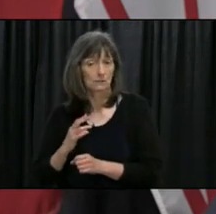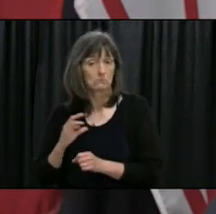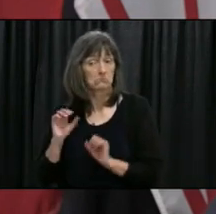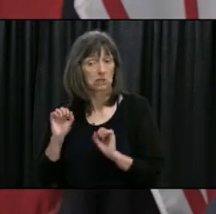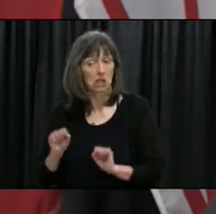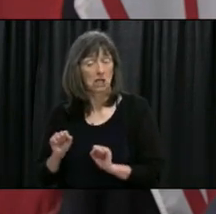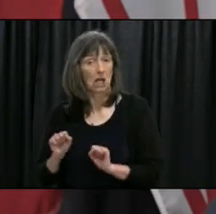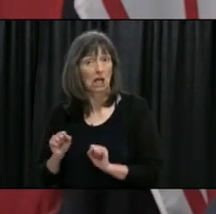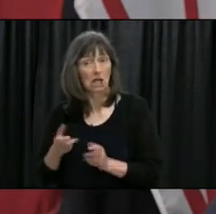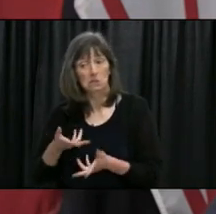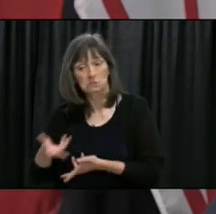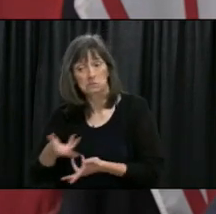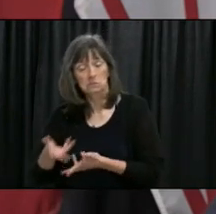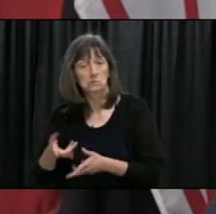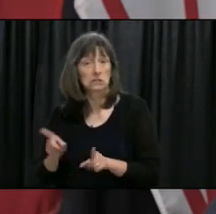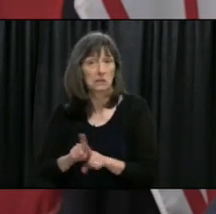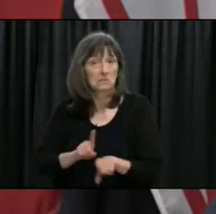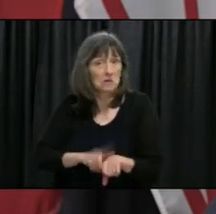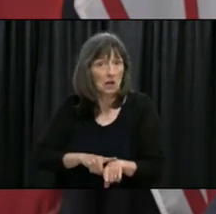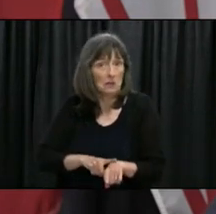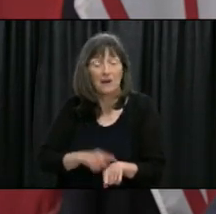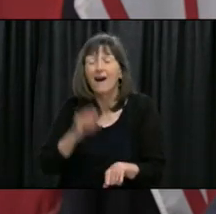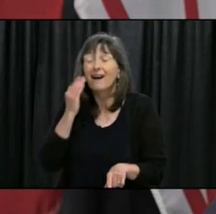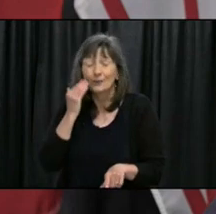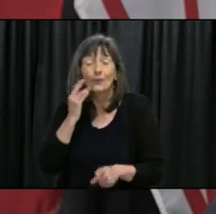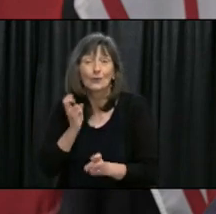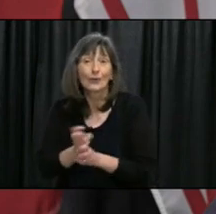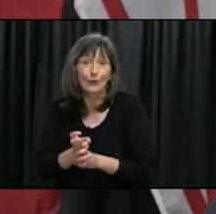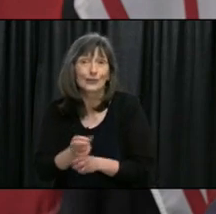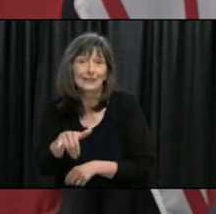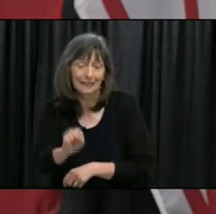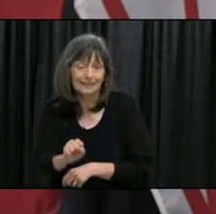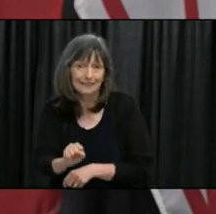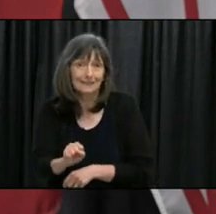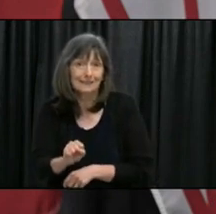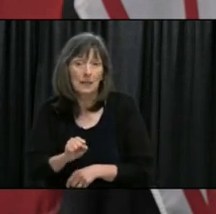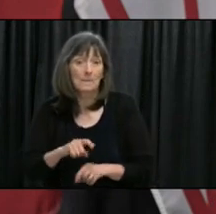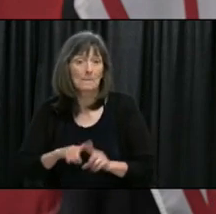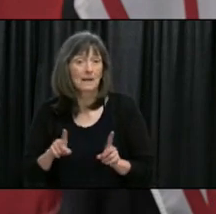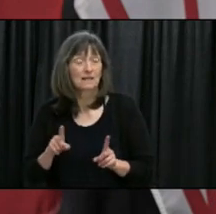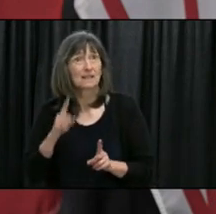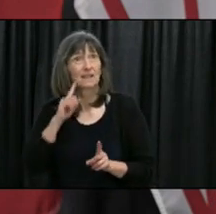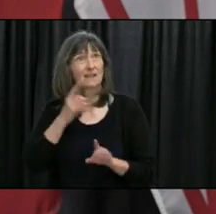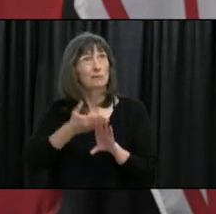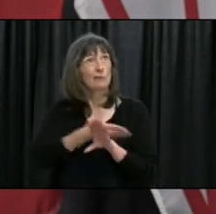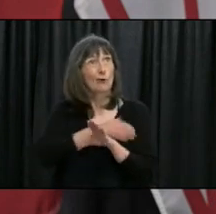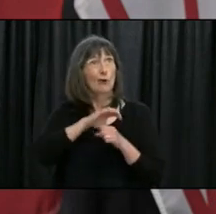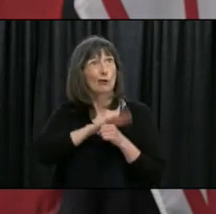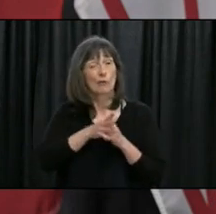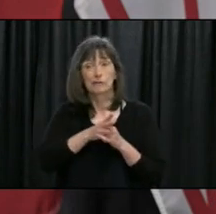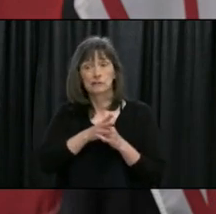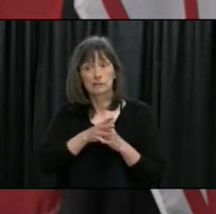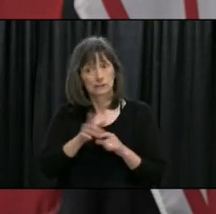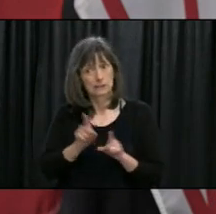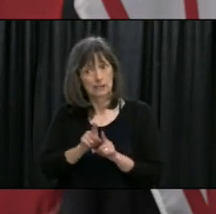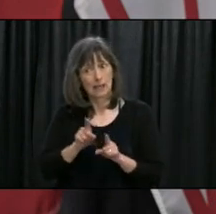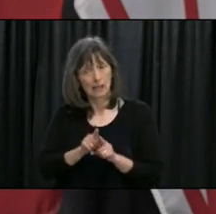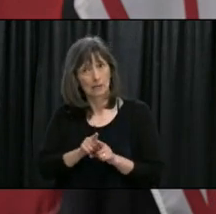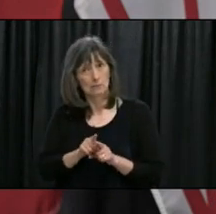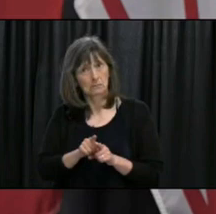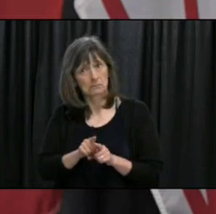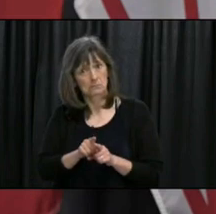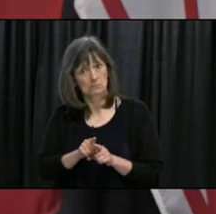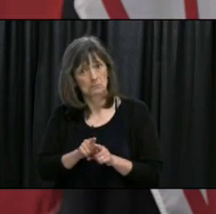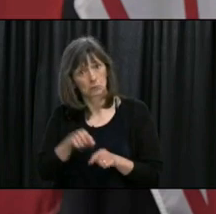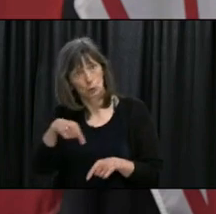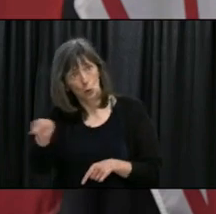support the children as the best way they can as well we know it's difficult and but yet if you think of pre-COVID these same people were working and needed